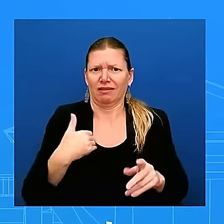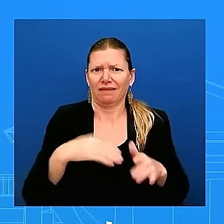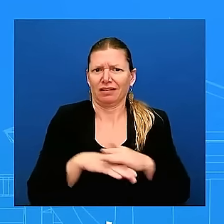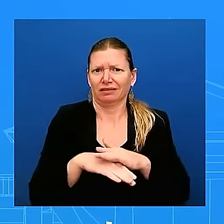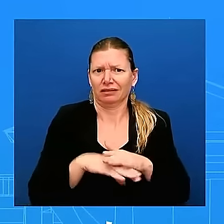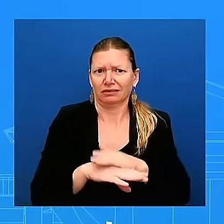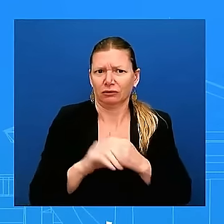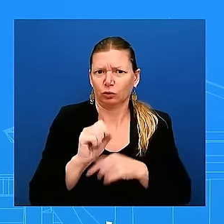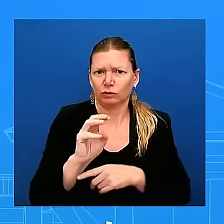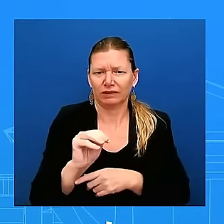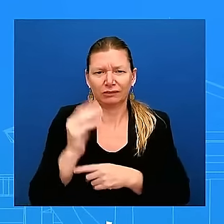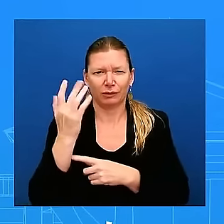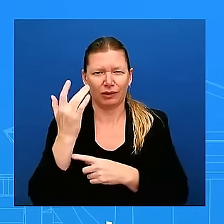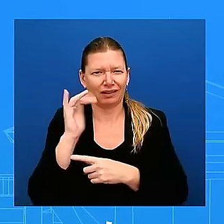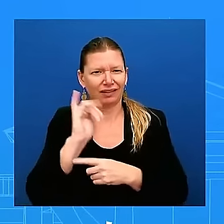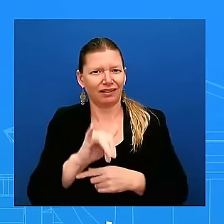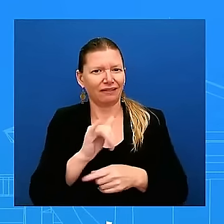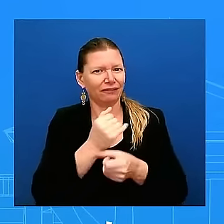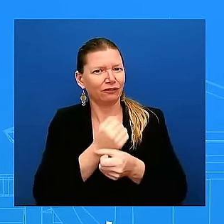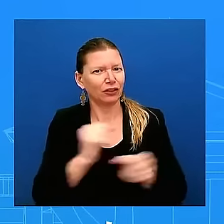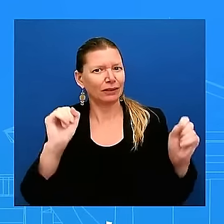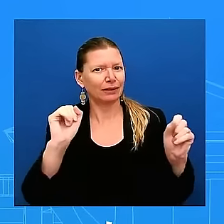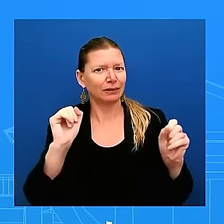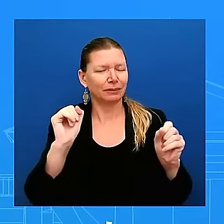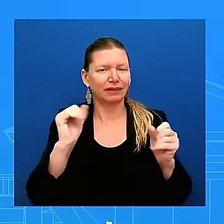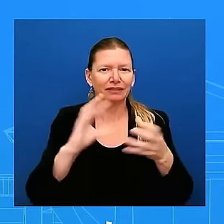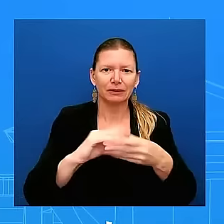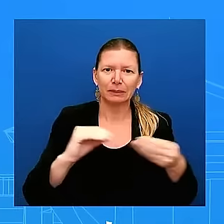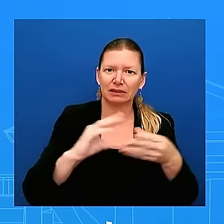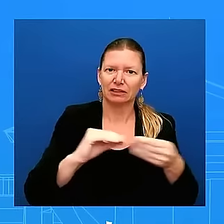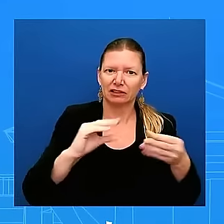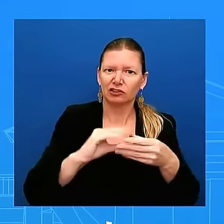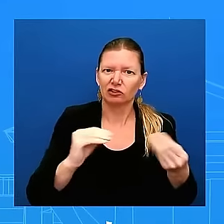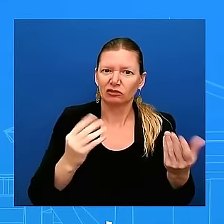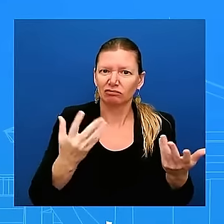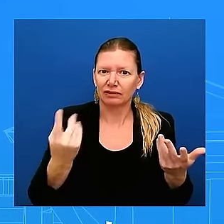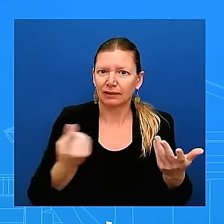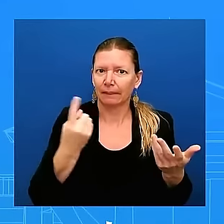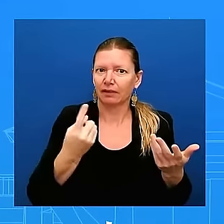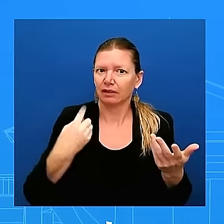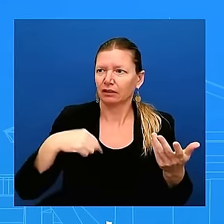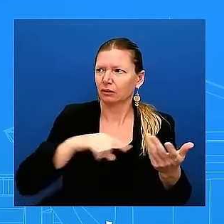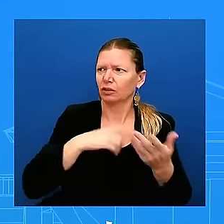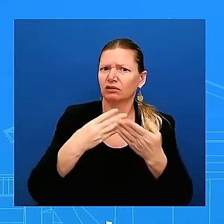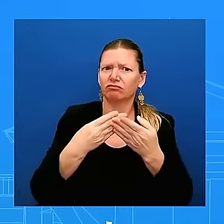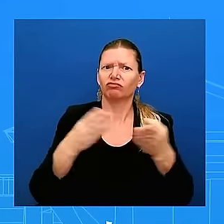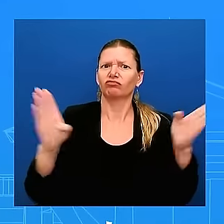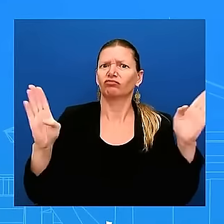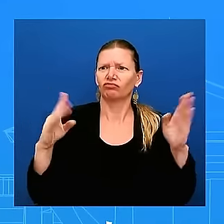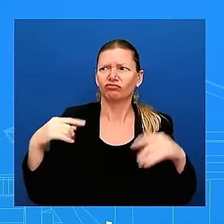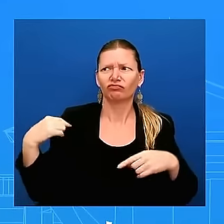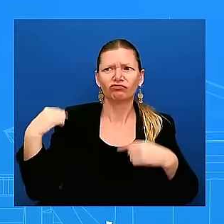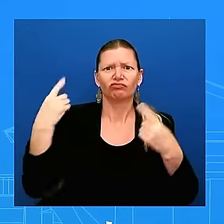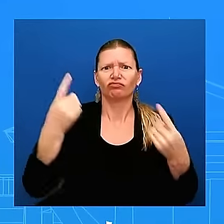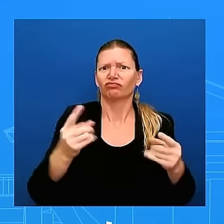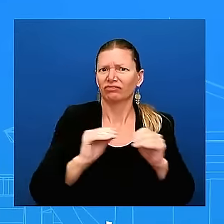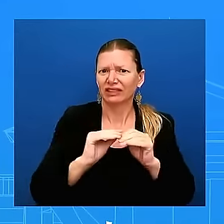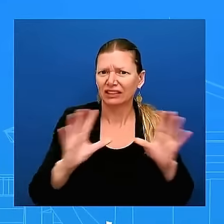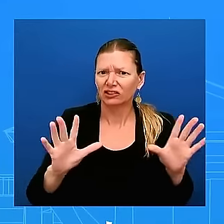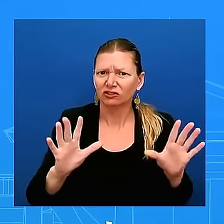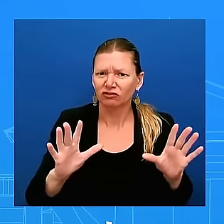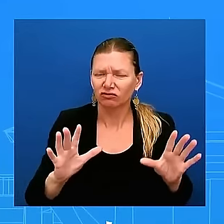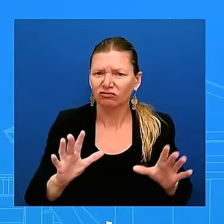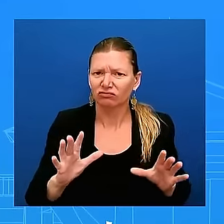uh and certainly that is something more broadly that we have always have been very clear about uh and so i just don't have anything